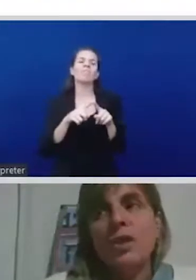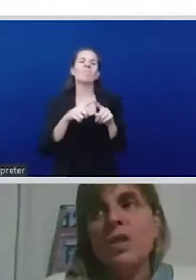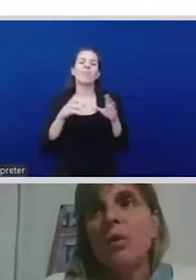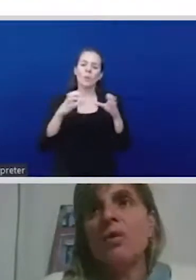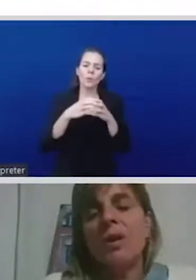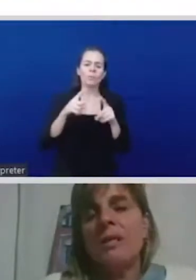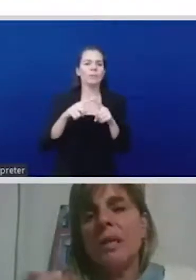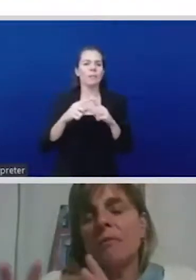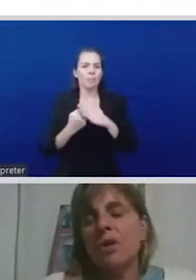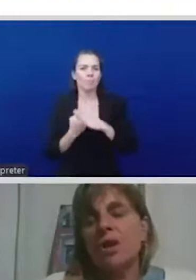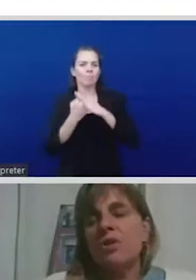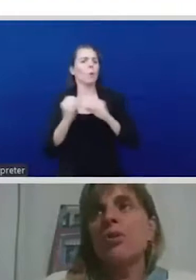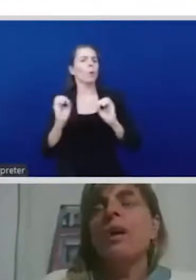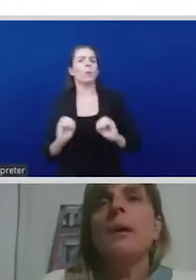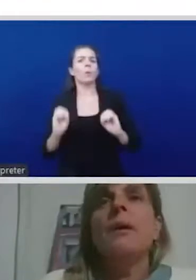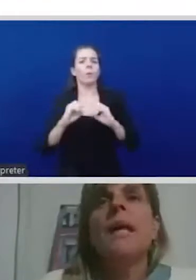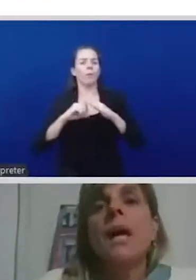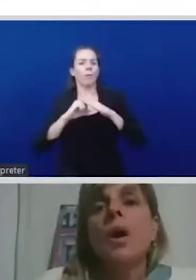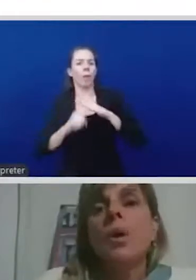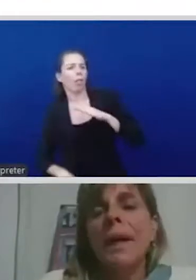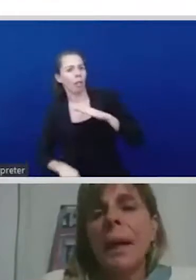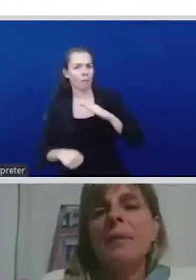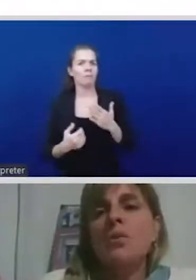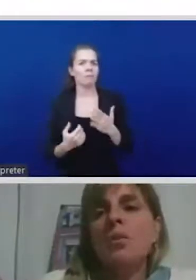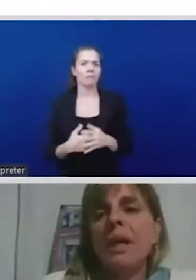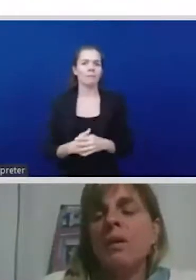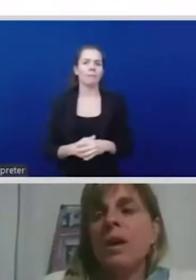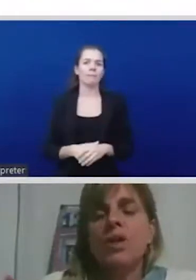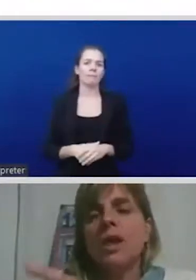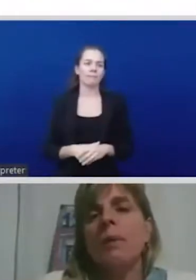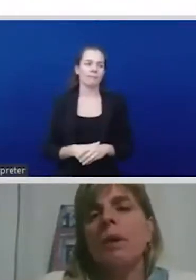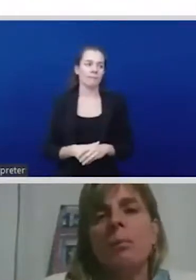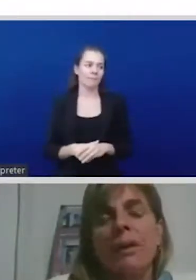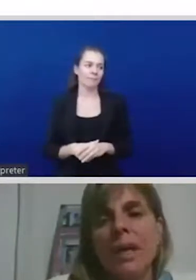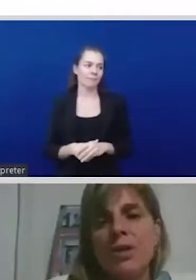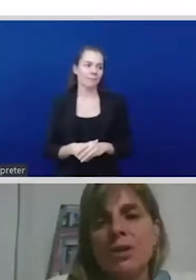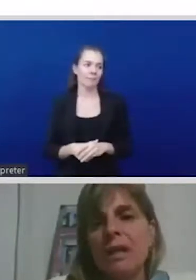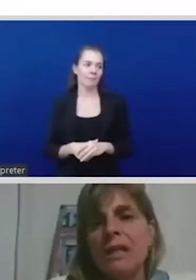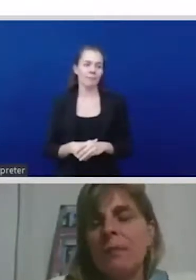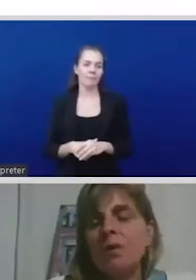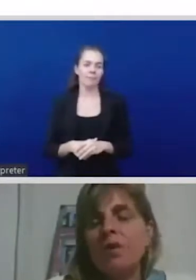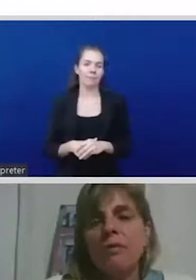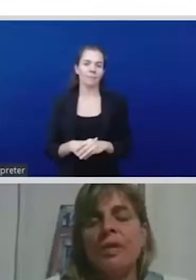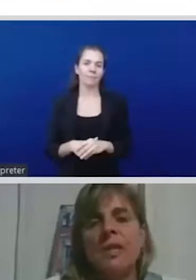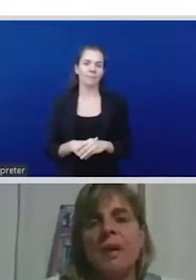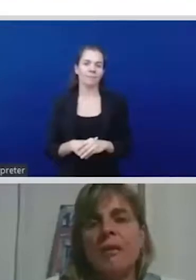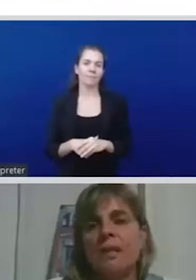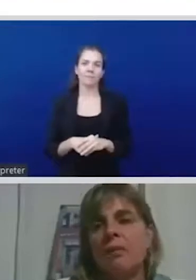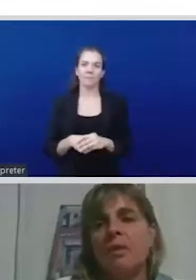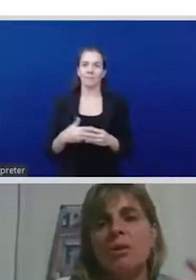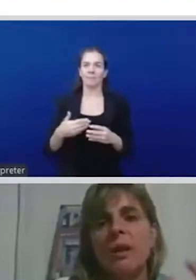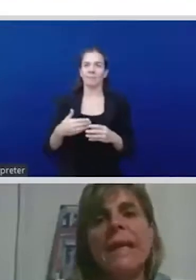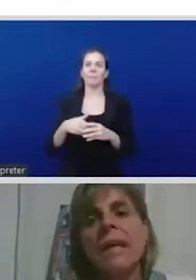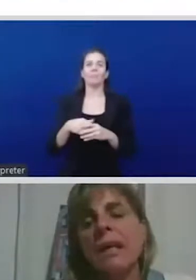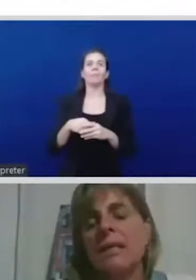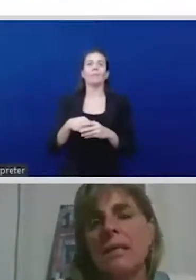that was raised and not just to you but what happens when we're talking about migration right and most of these immigrants are also